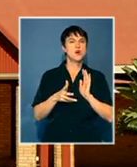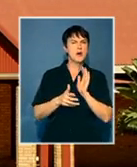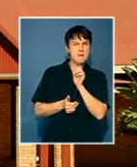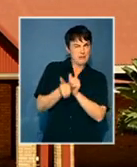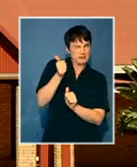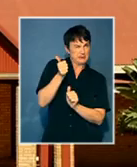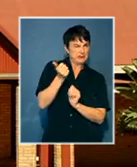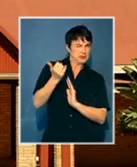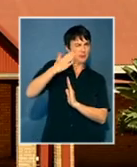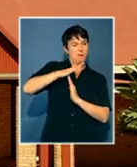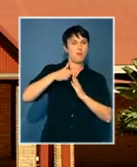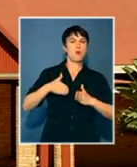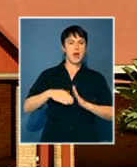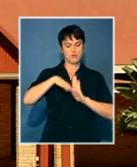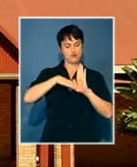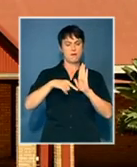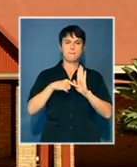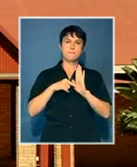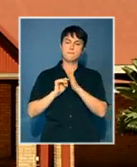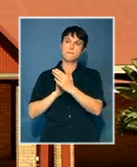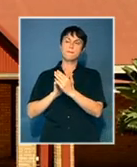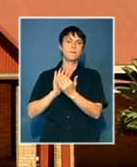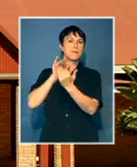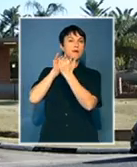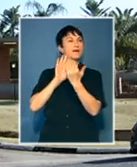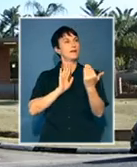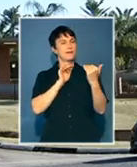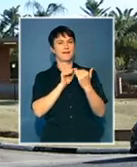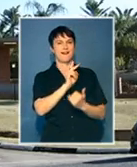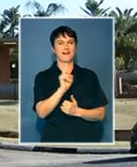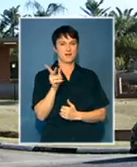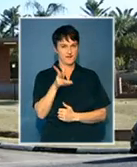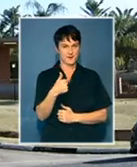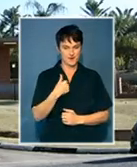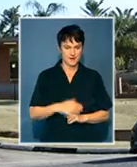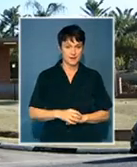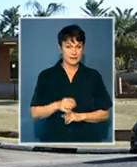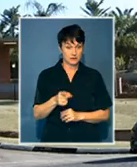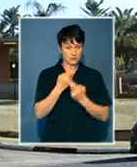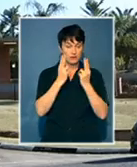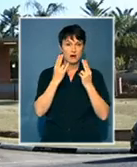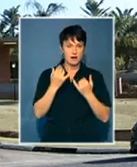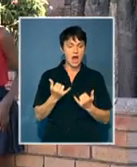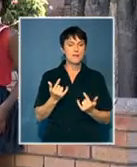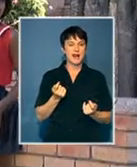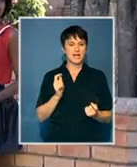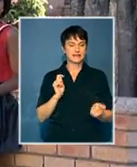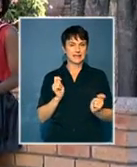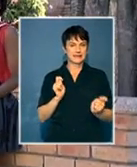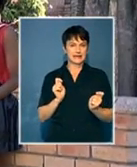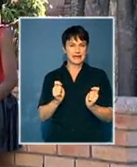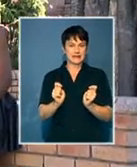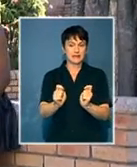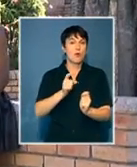our programs are really on par with the best universities in the country. The university is currently undergoing a facelift to